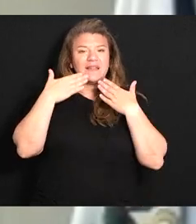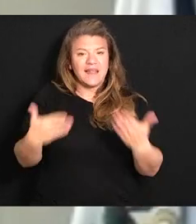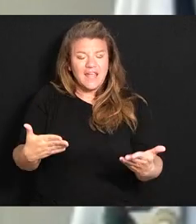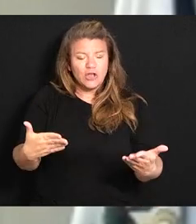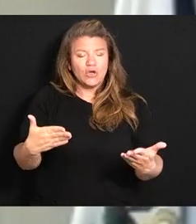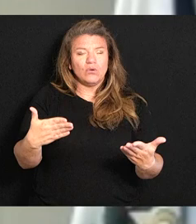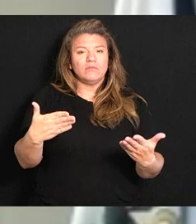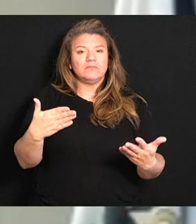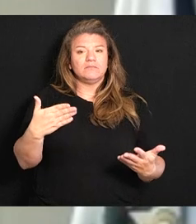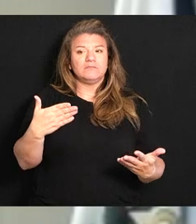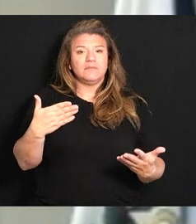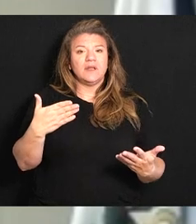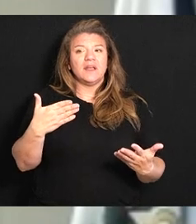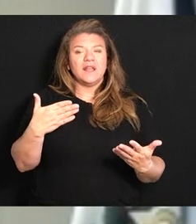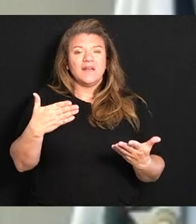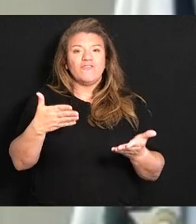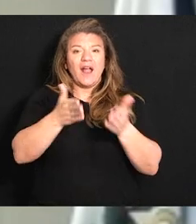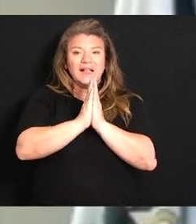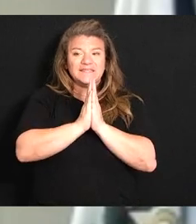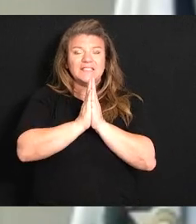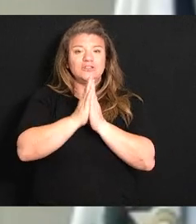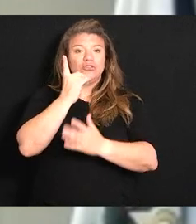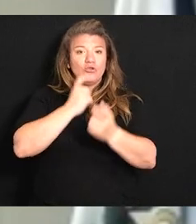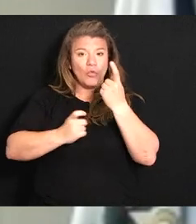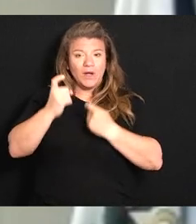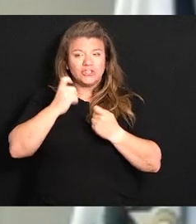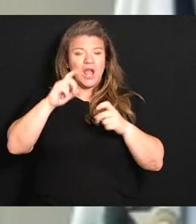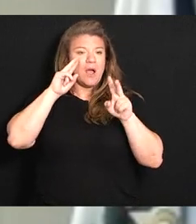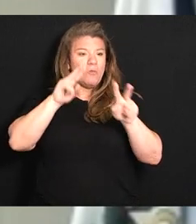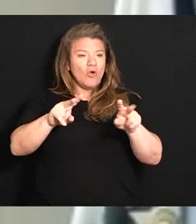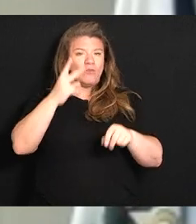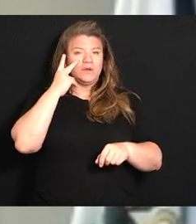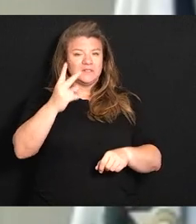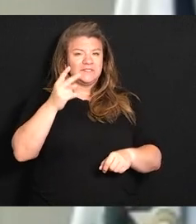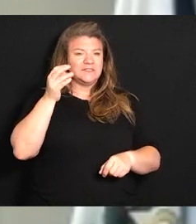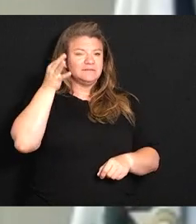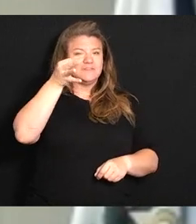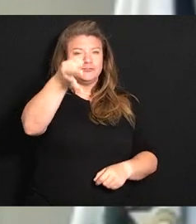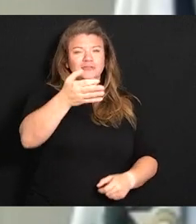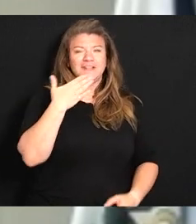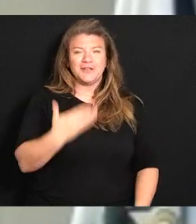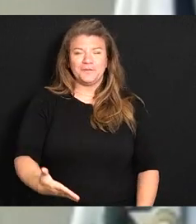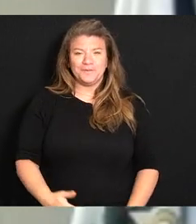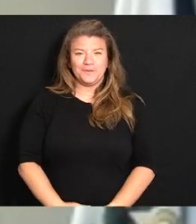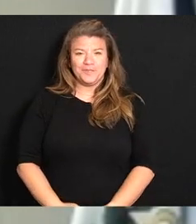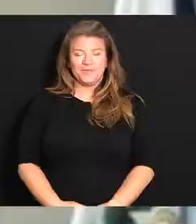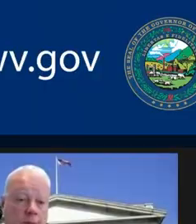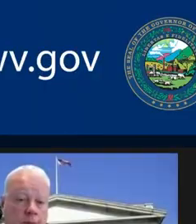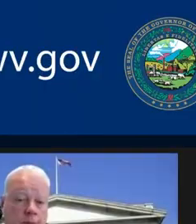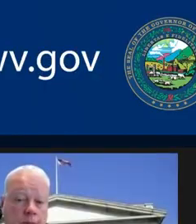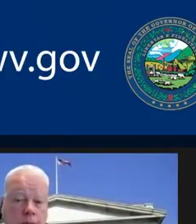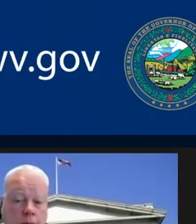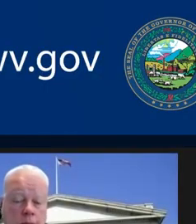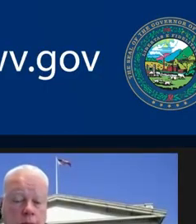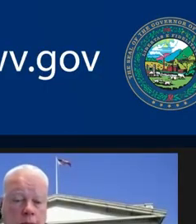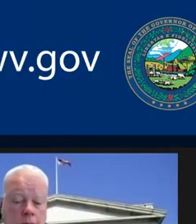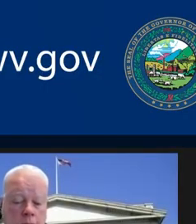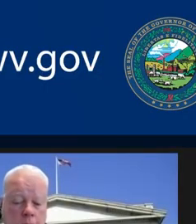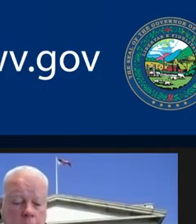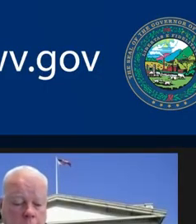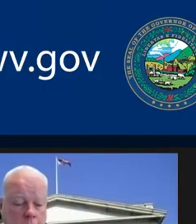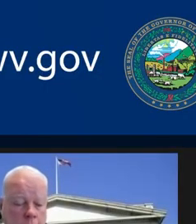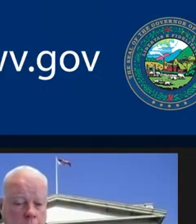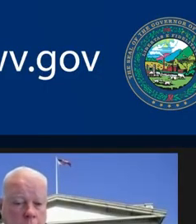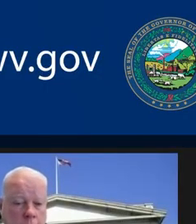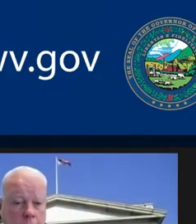Megan the back board will be out tomorrow and again looking forward to seeing comments on that thank you thank you Megan next to Charles Young